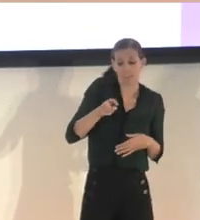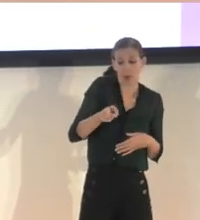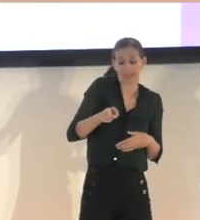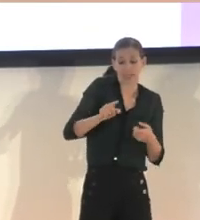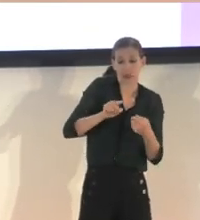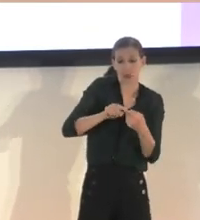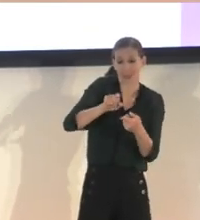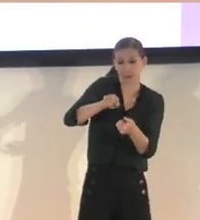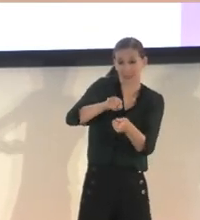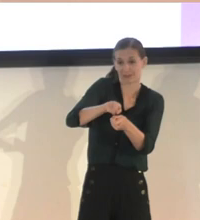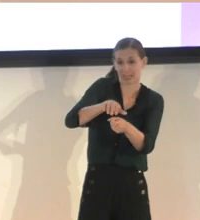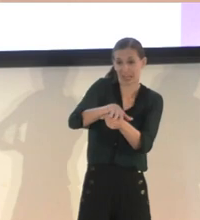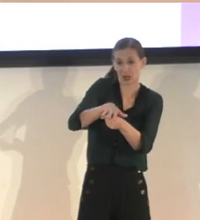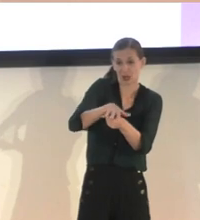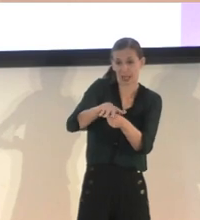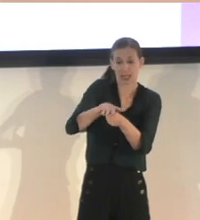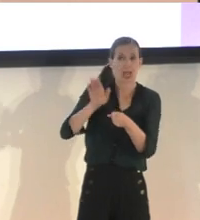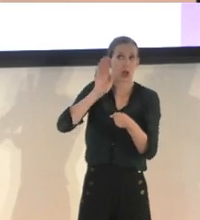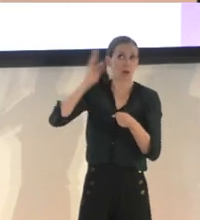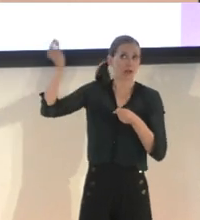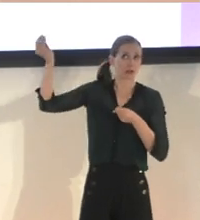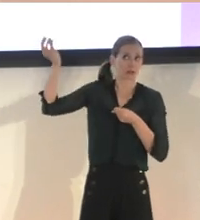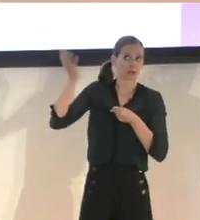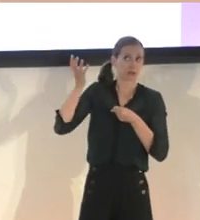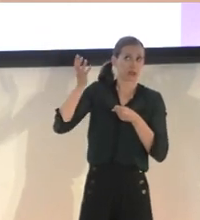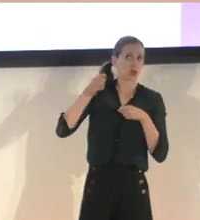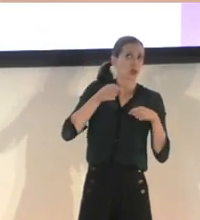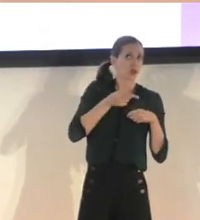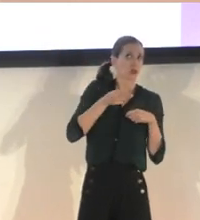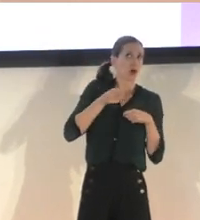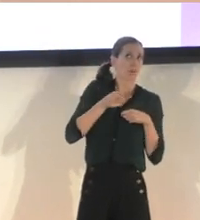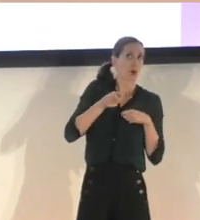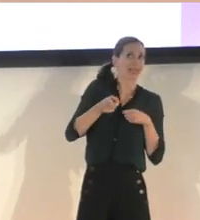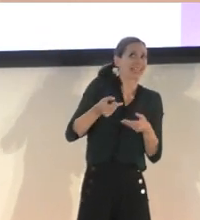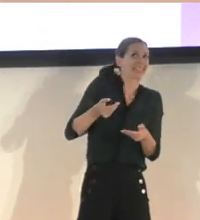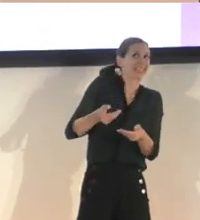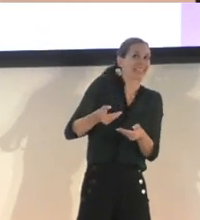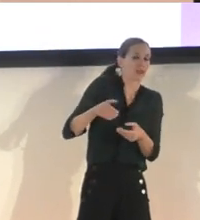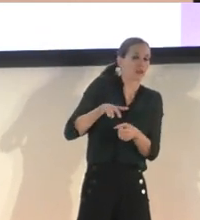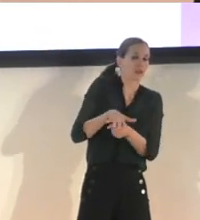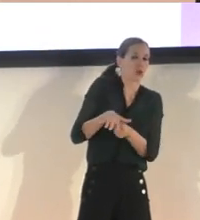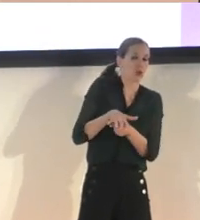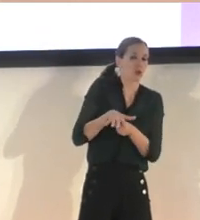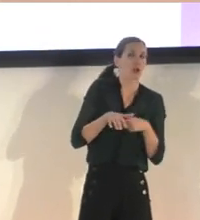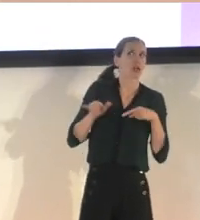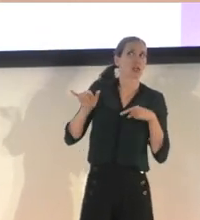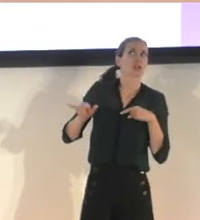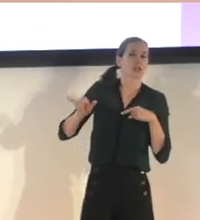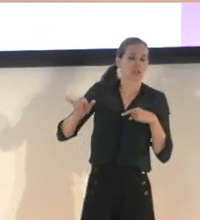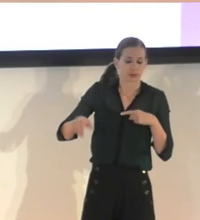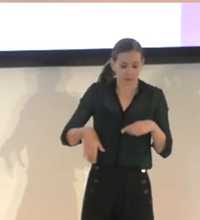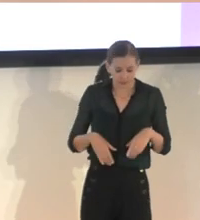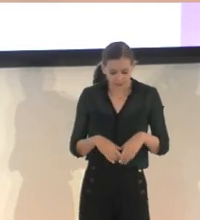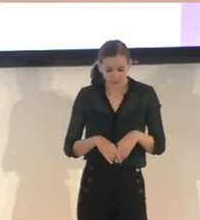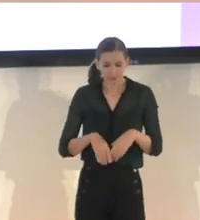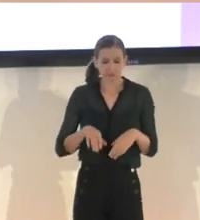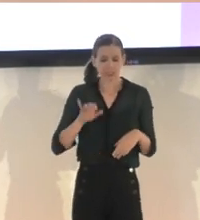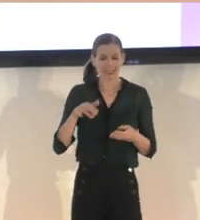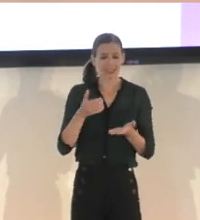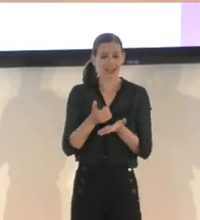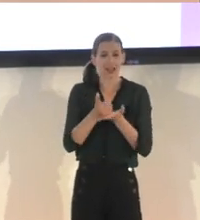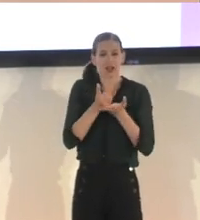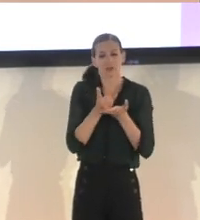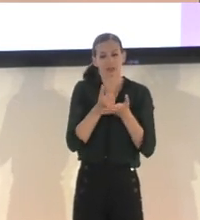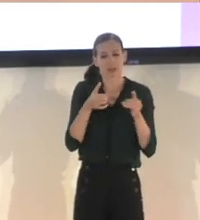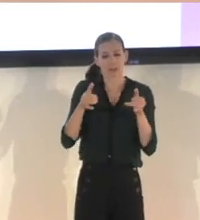it will also inform them that they are only near a zone. And this helps players build a mental